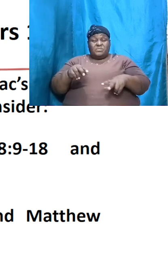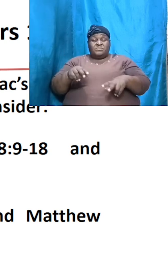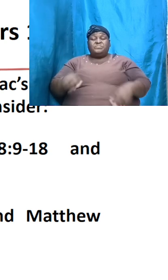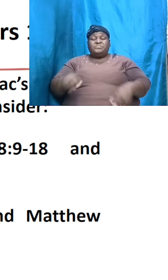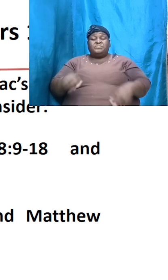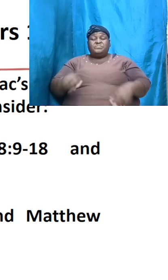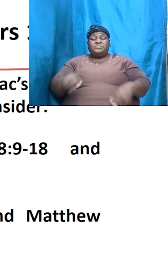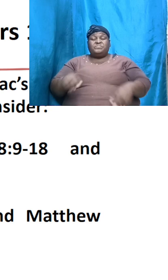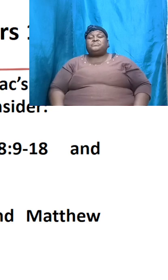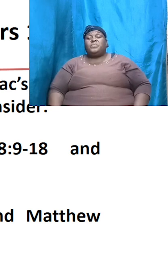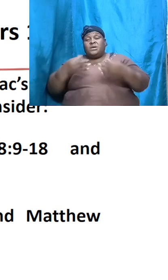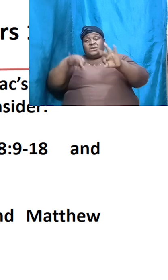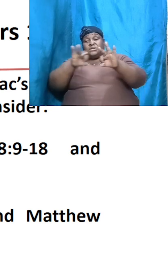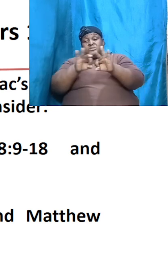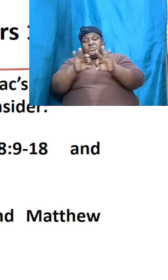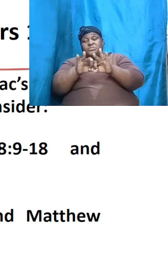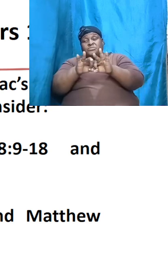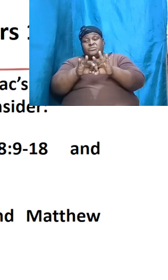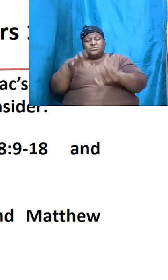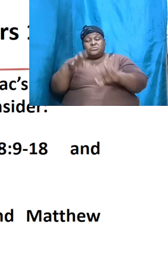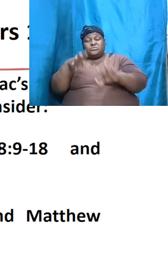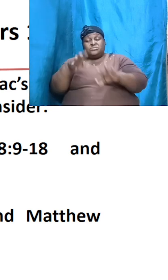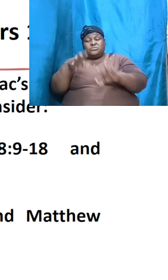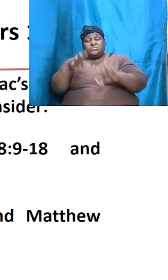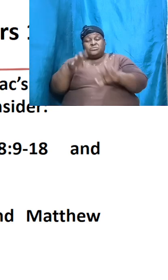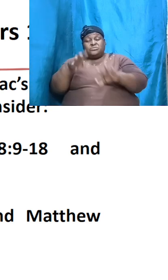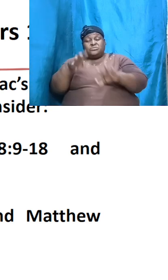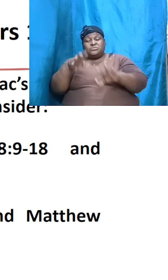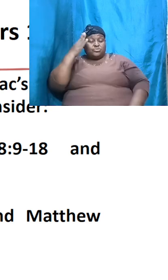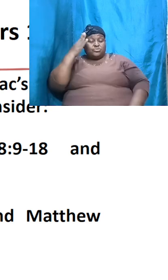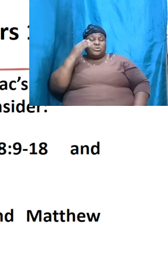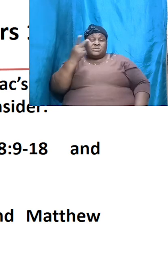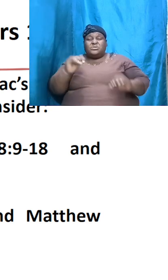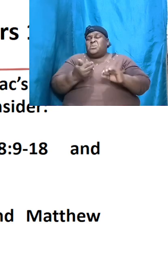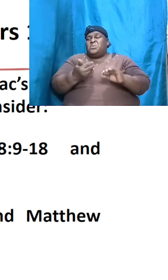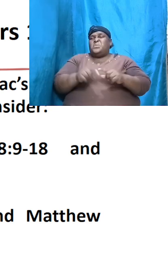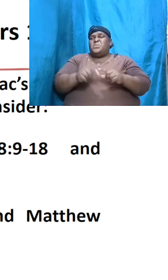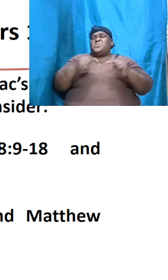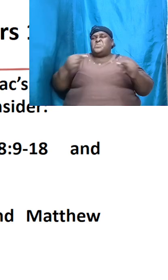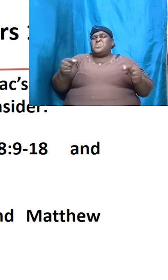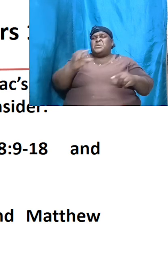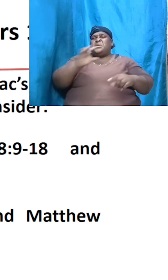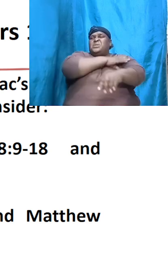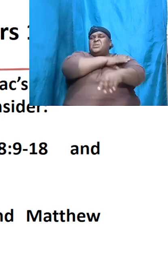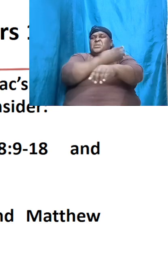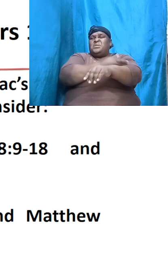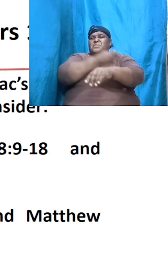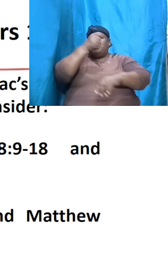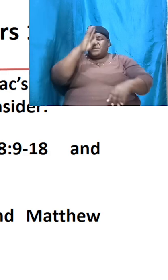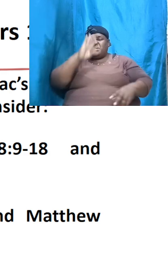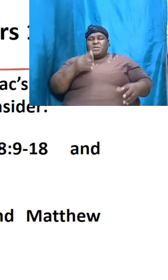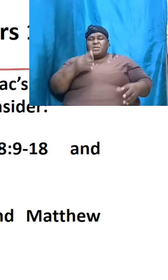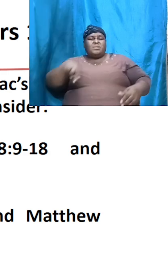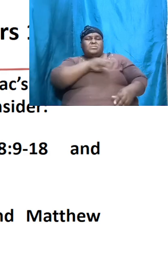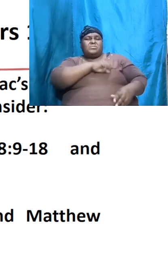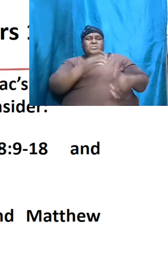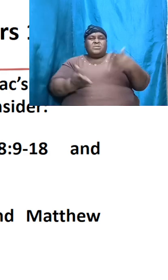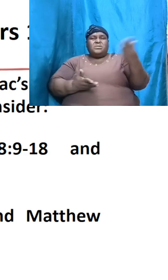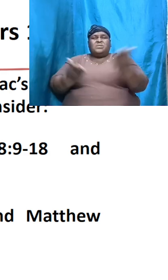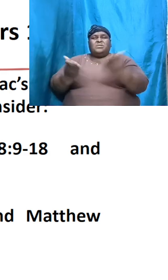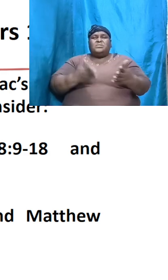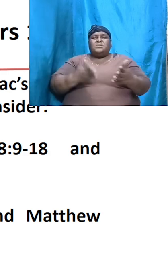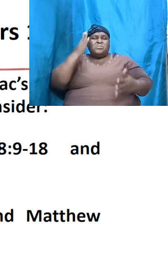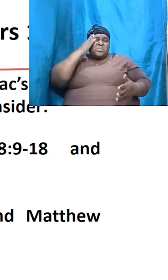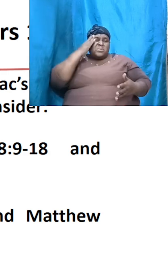saying it is important to recognize this and to see how great and powerful a God we serve he knows the